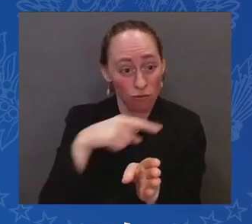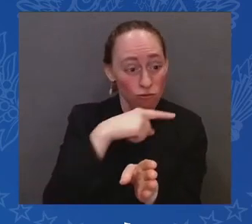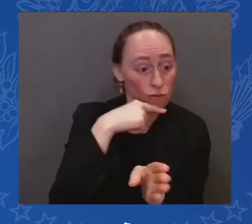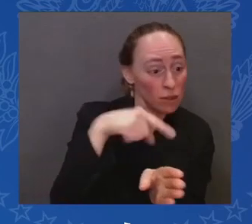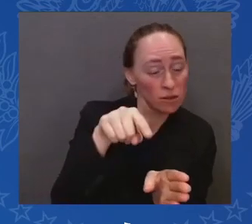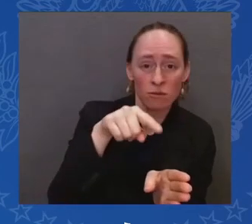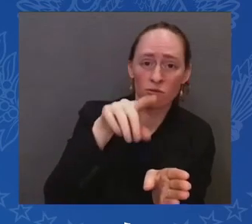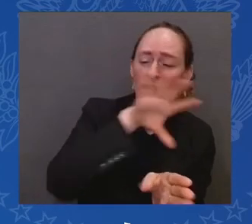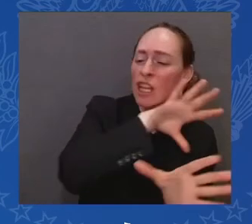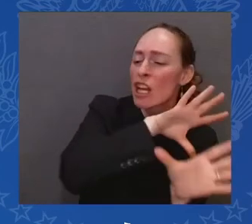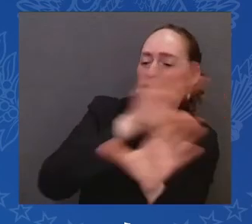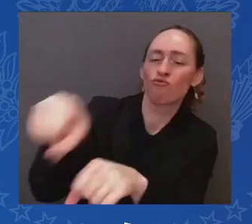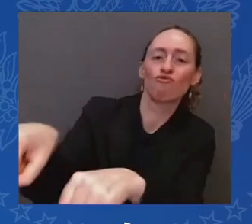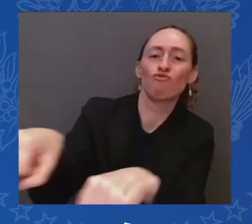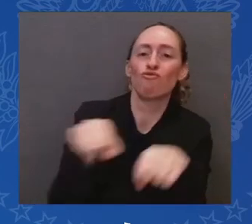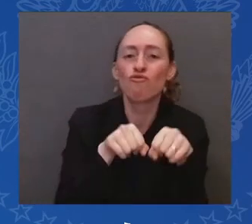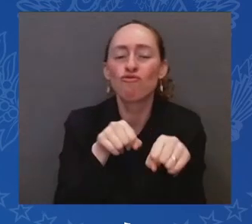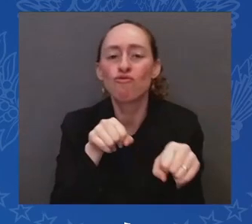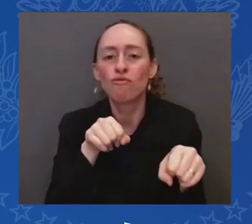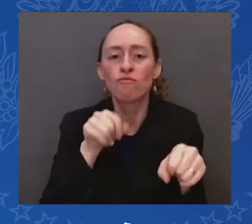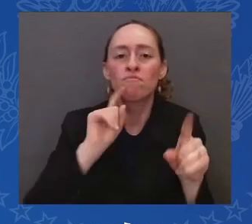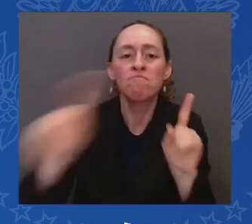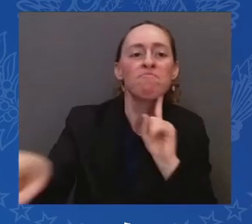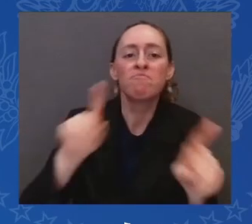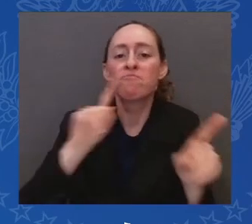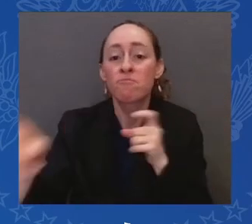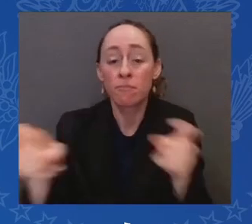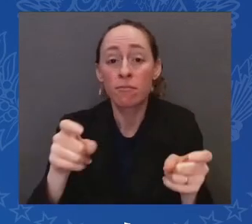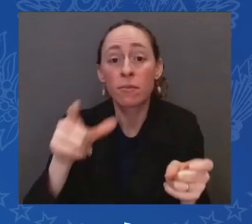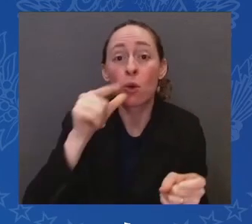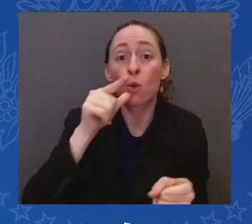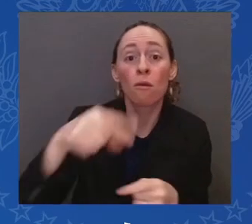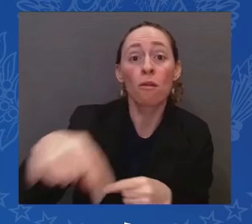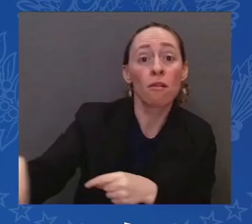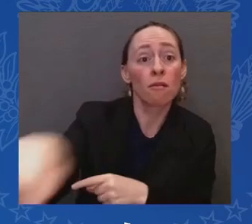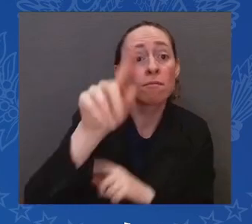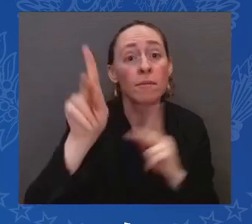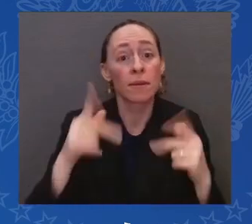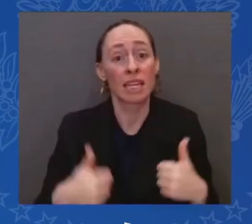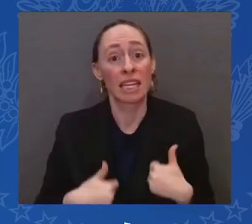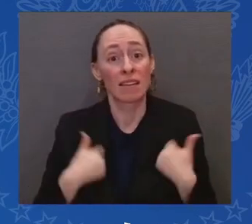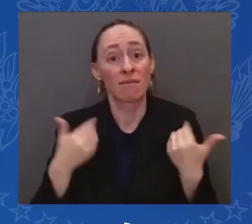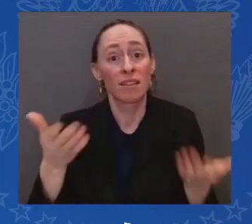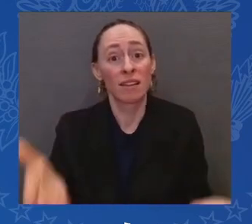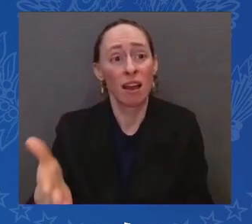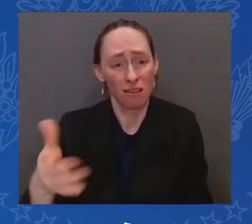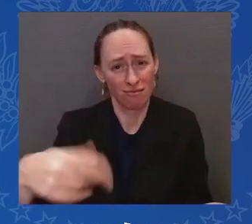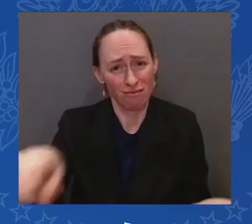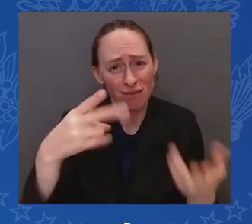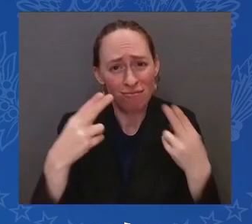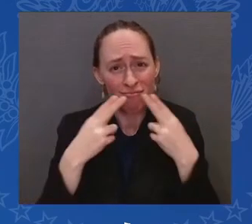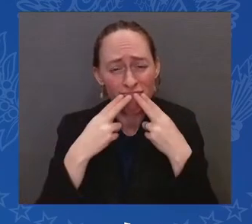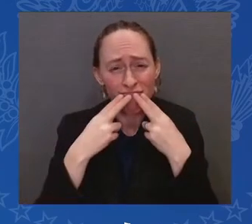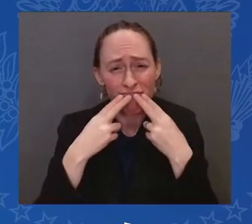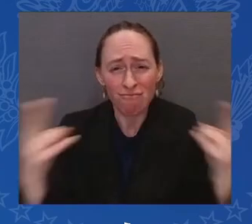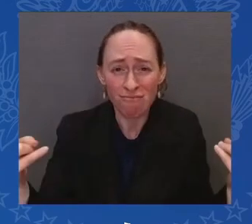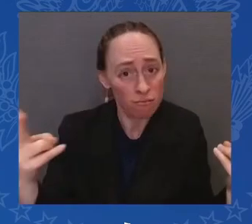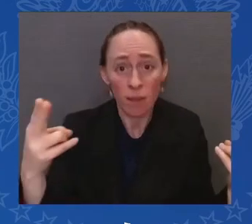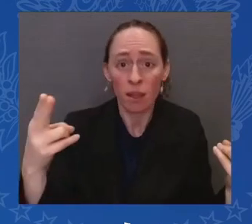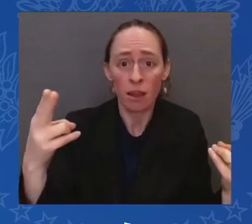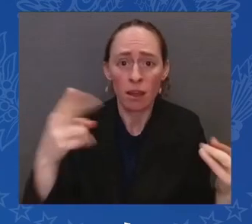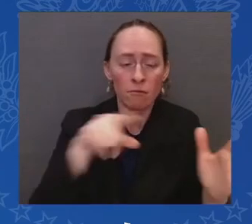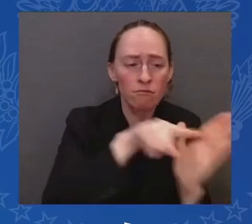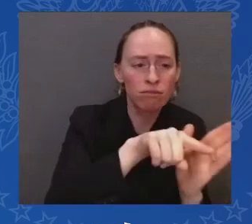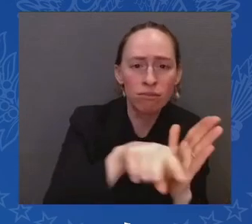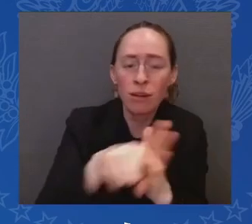trying to plunge them into the cold and darkness of winter by bombing their electrical grids so they don't have any heat during the winter, or